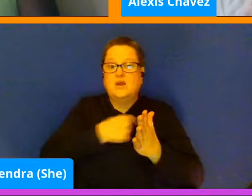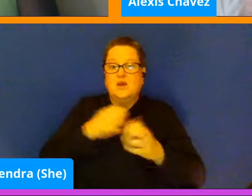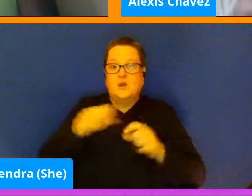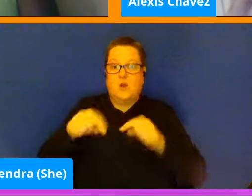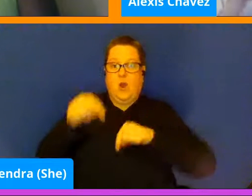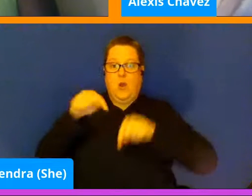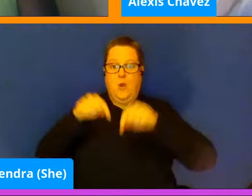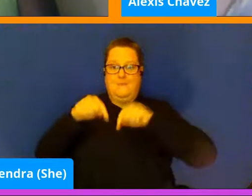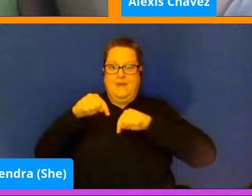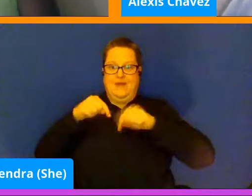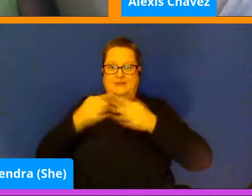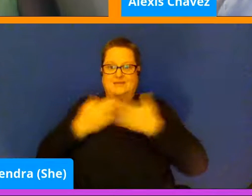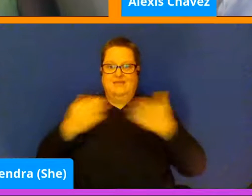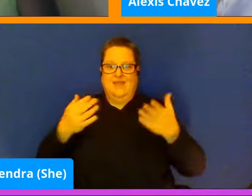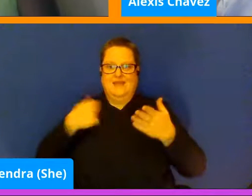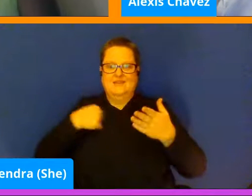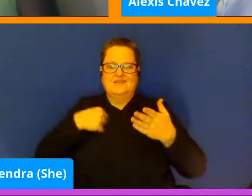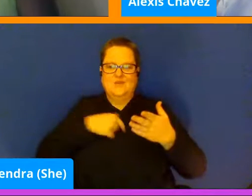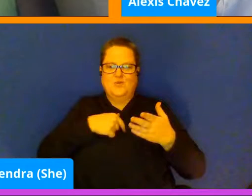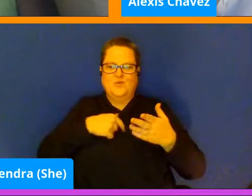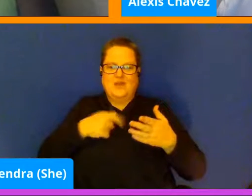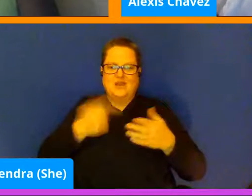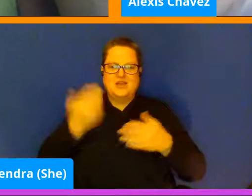haven't done in a while. Okay.